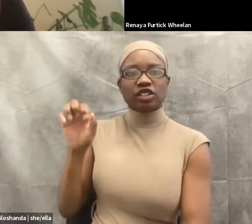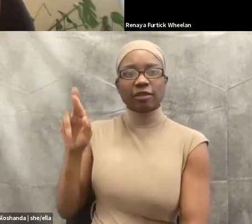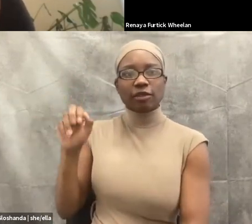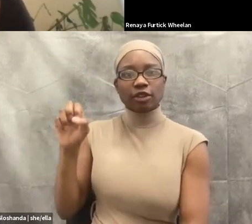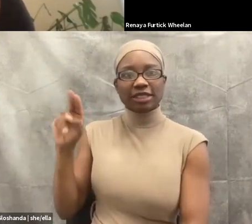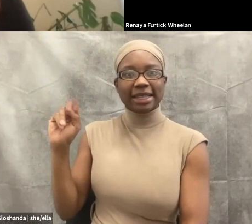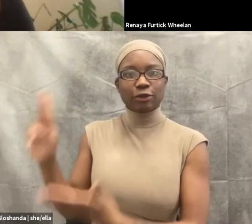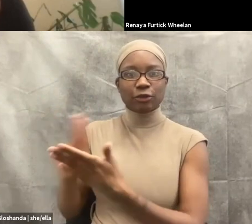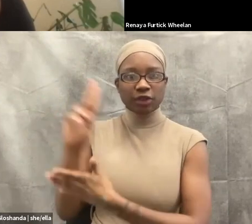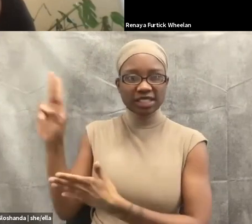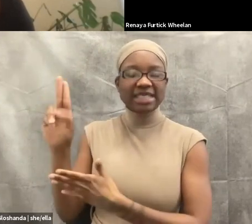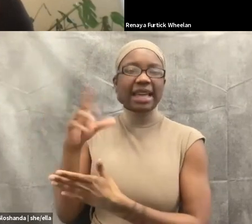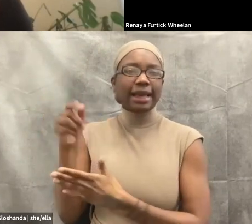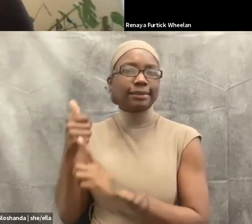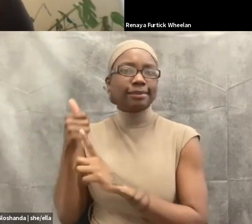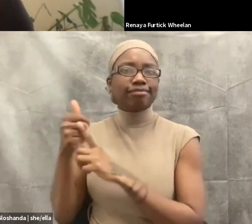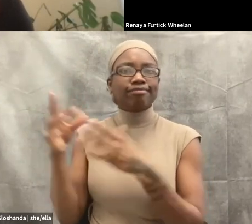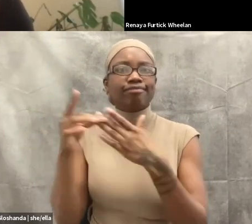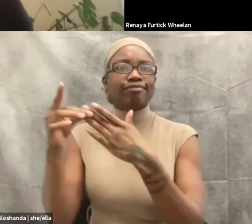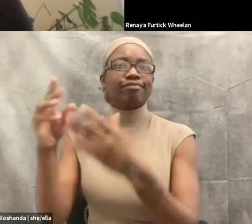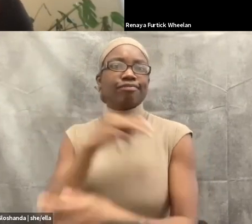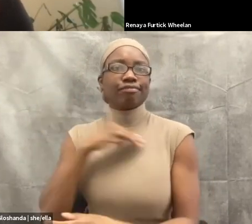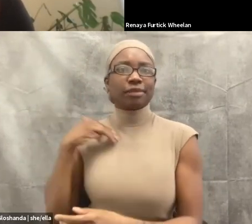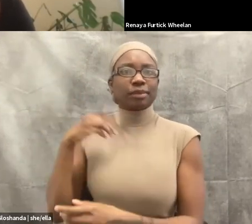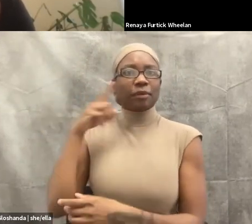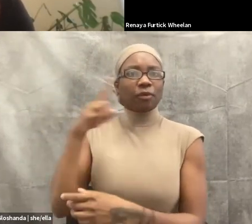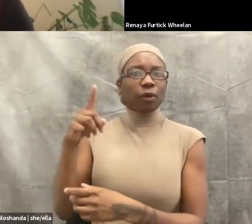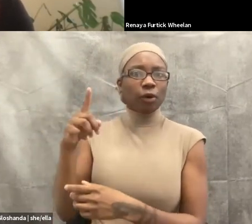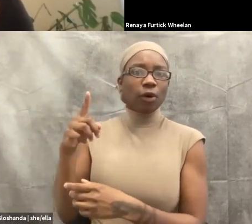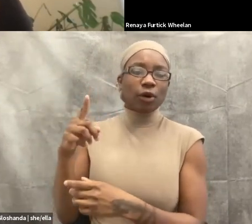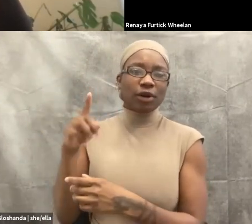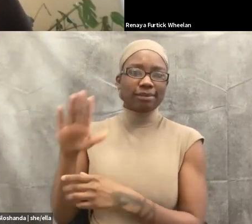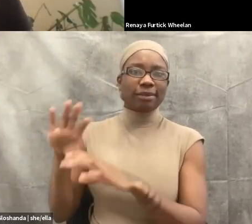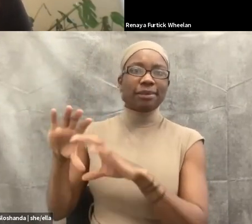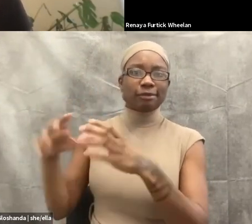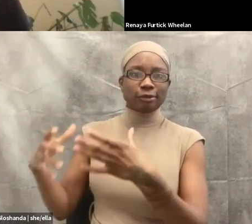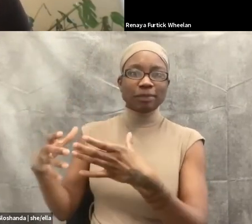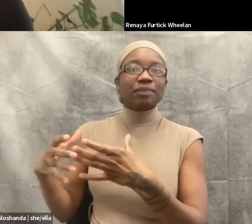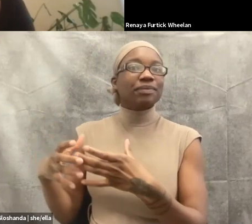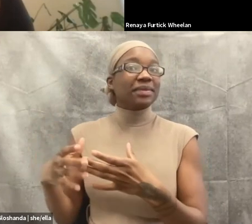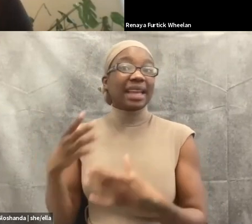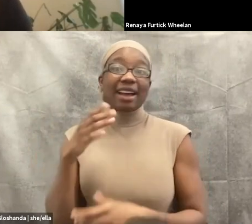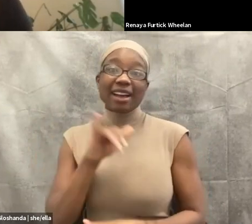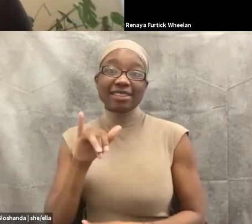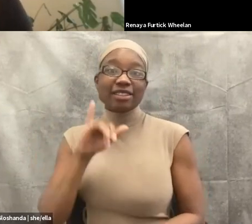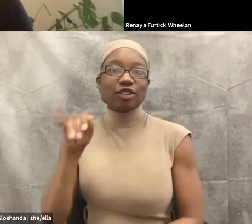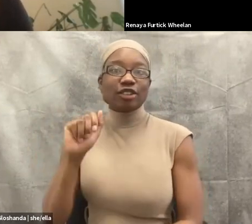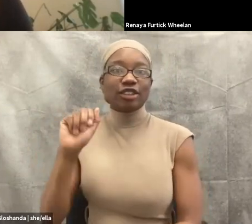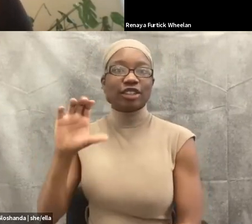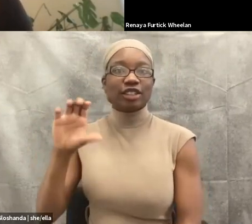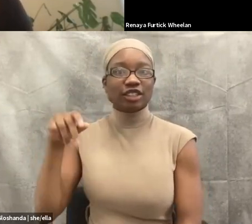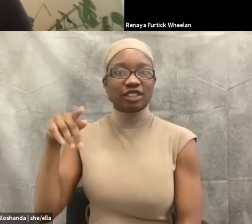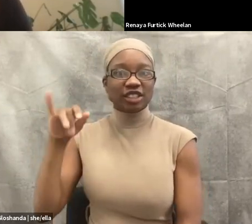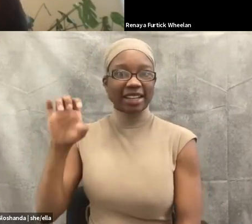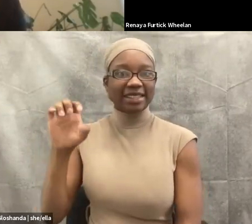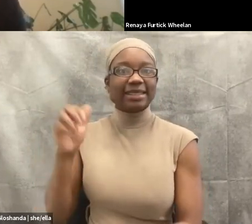Jackie is a board member with the Institute for the Development of Human Arts. So again, thank you all for being here. I'm really looking forward